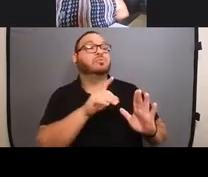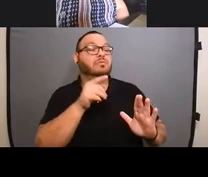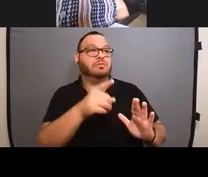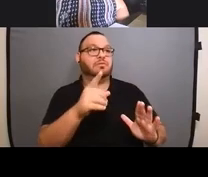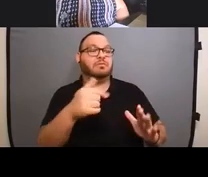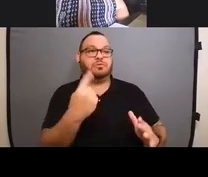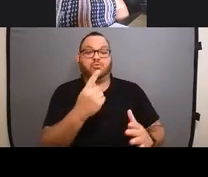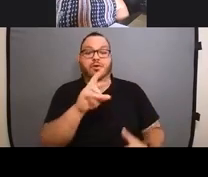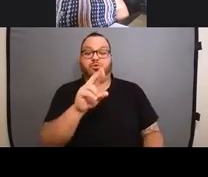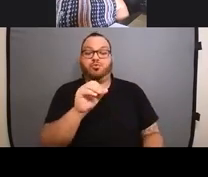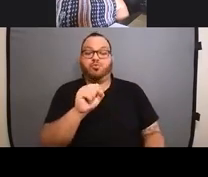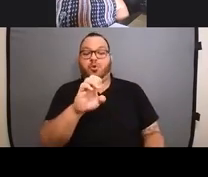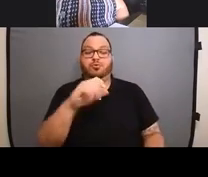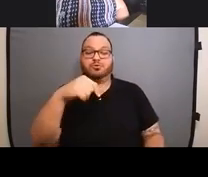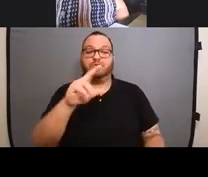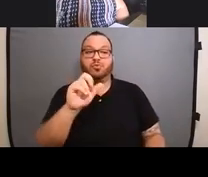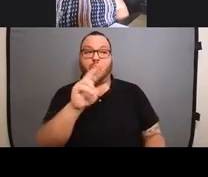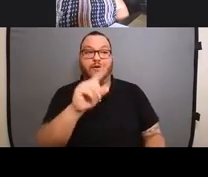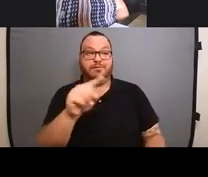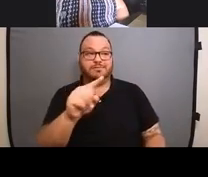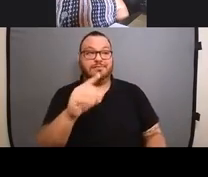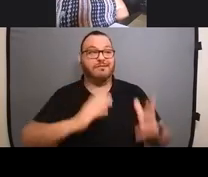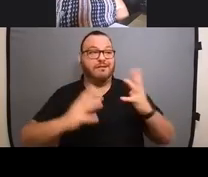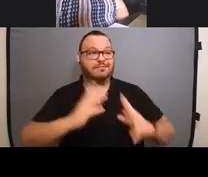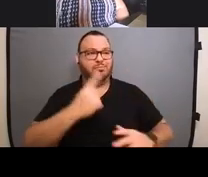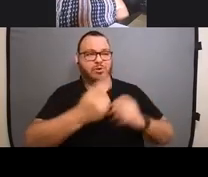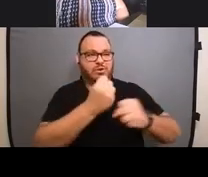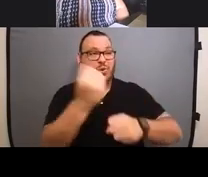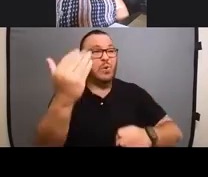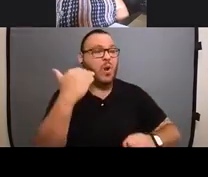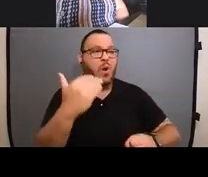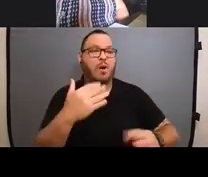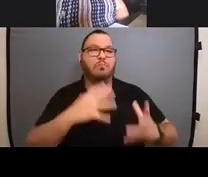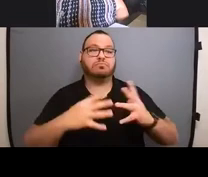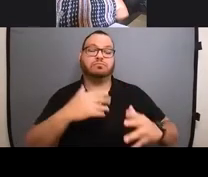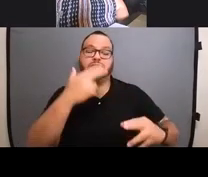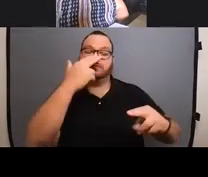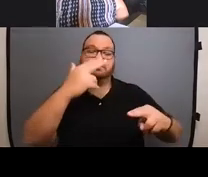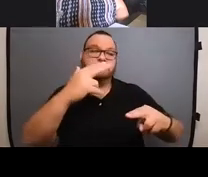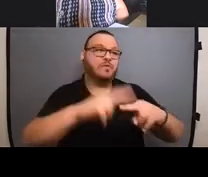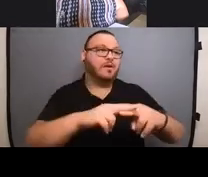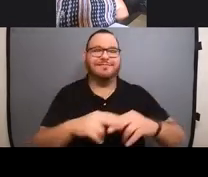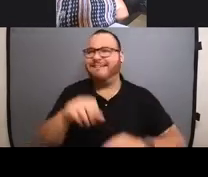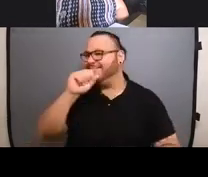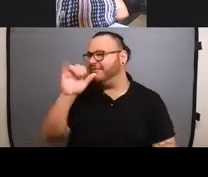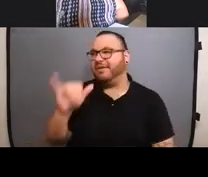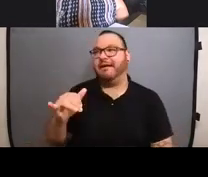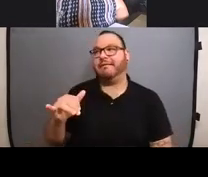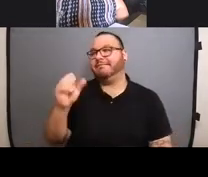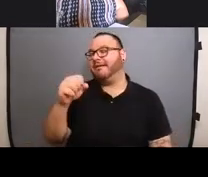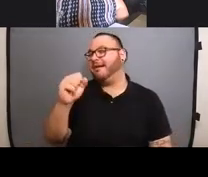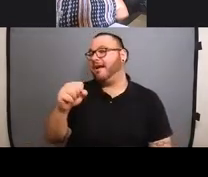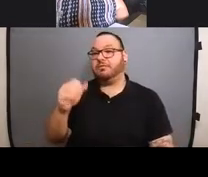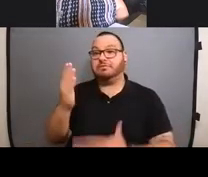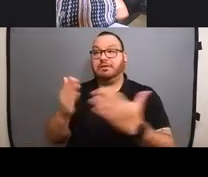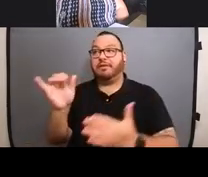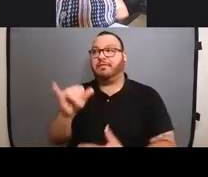And it was just, um, a lot of fun. I love that. See stuff like that is so good for everyone